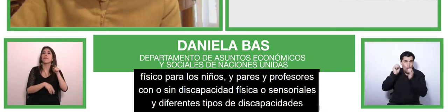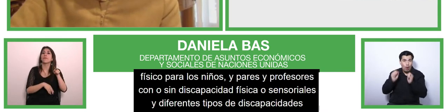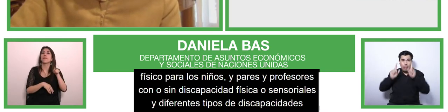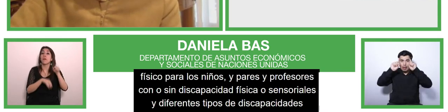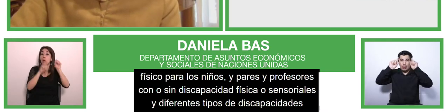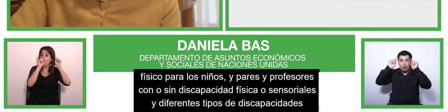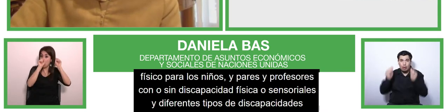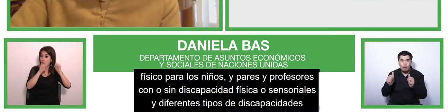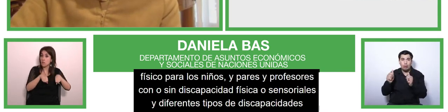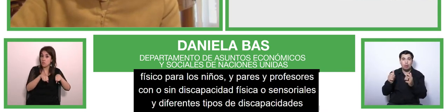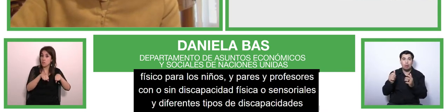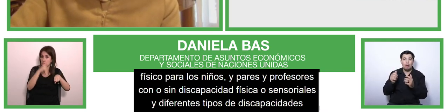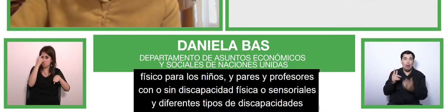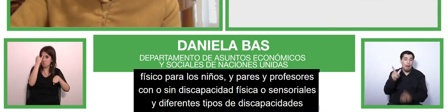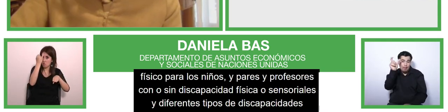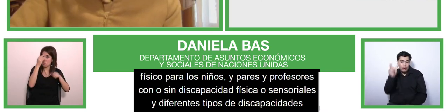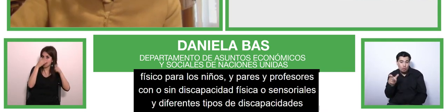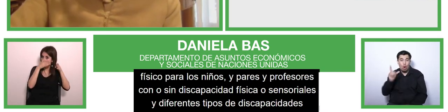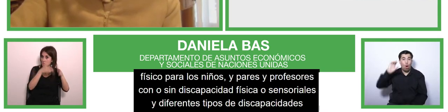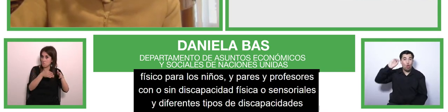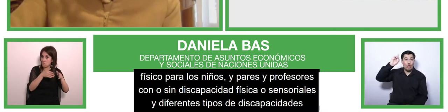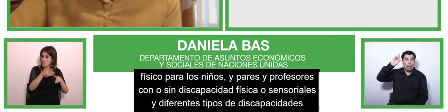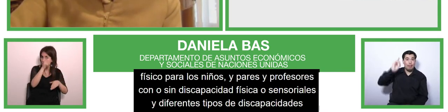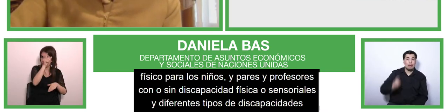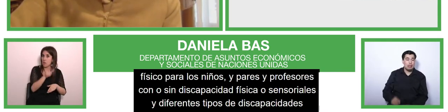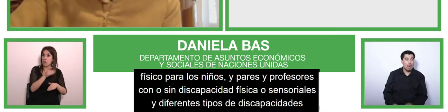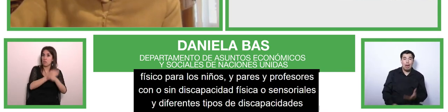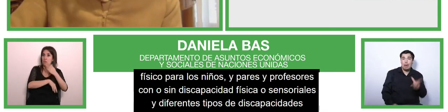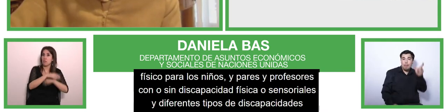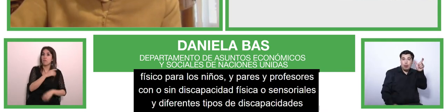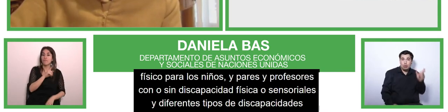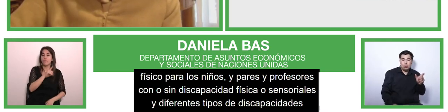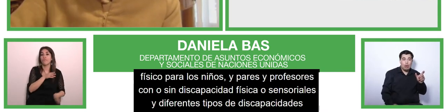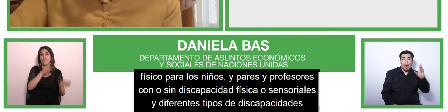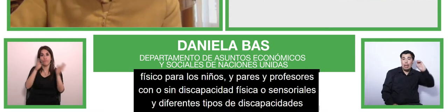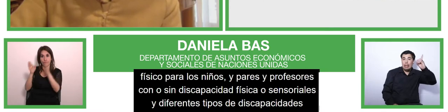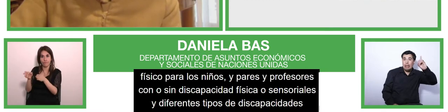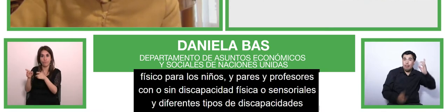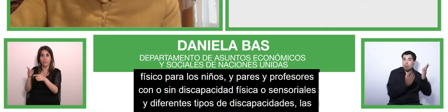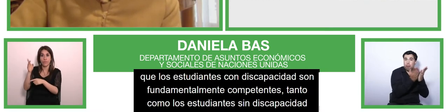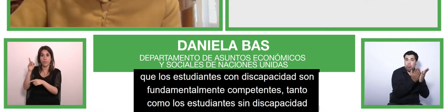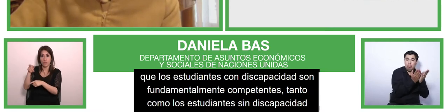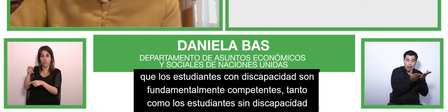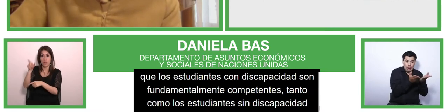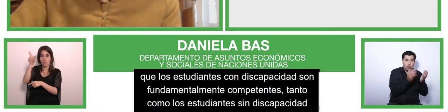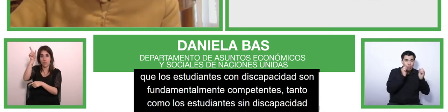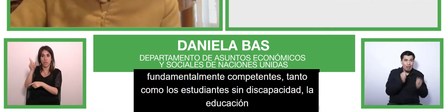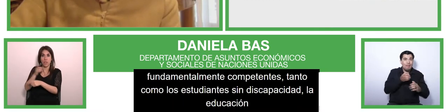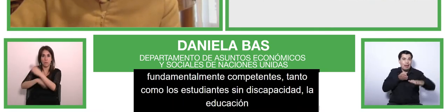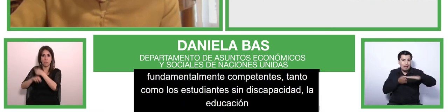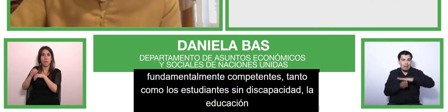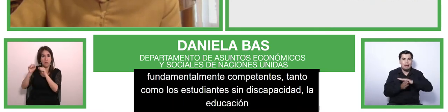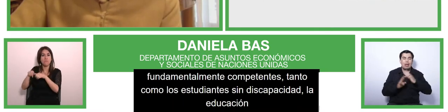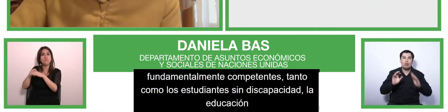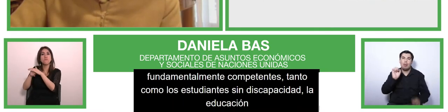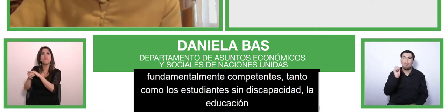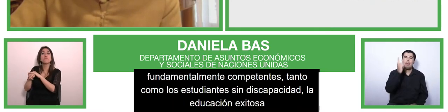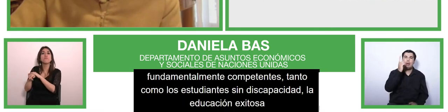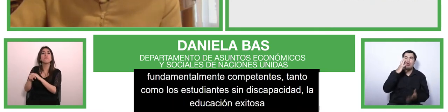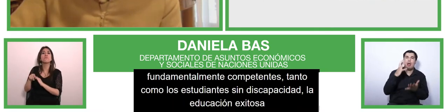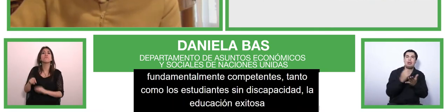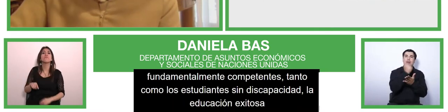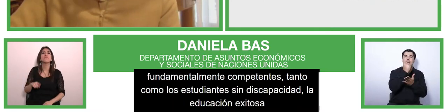successful inclusive education happens primarily through accepting understanding and